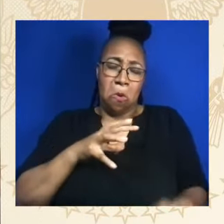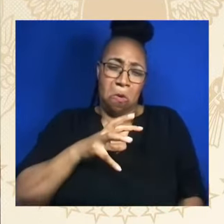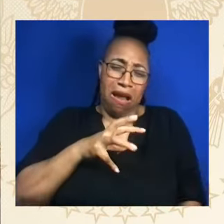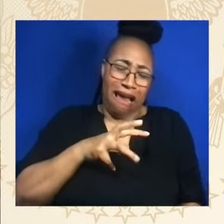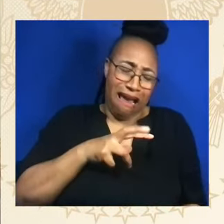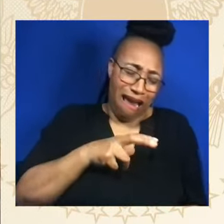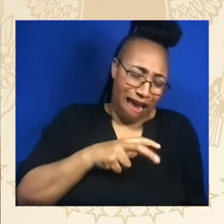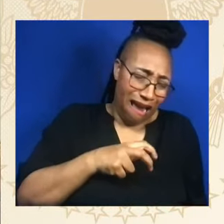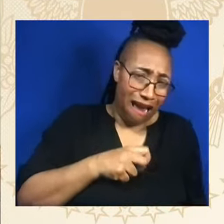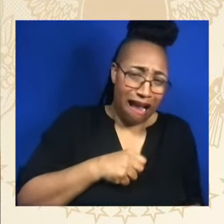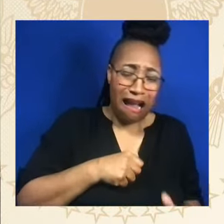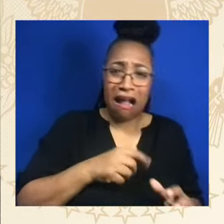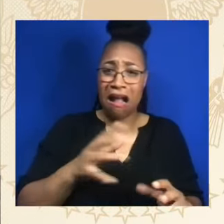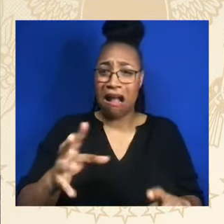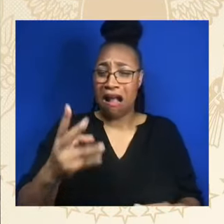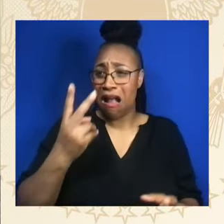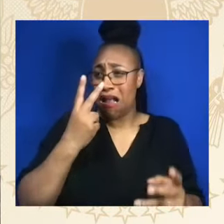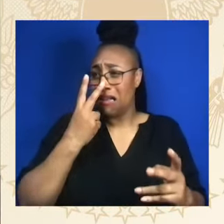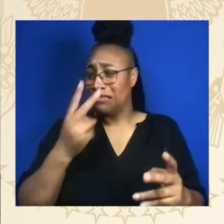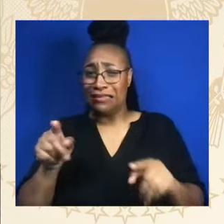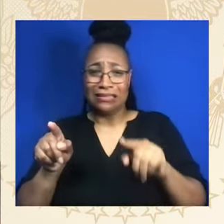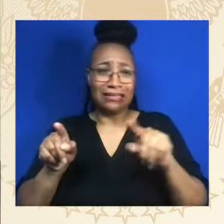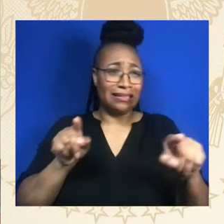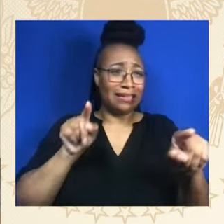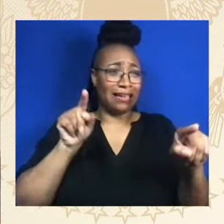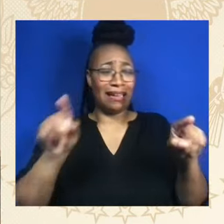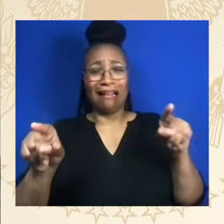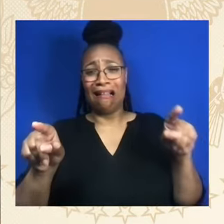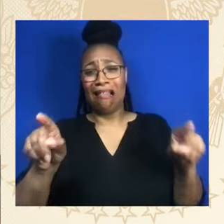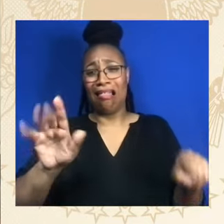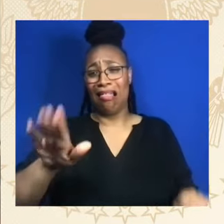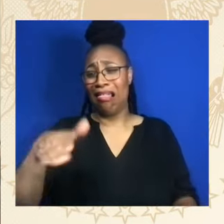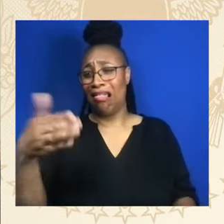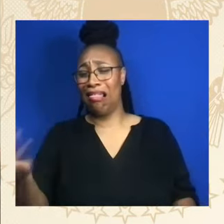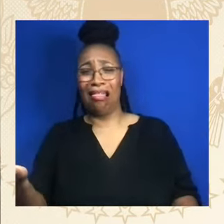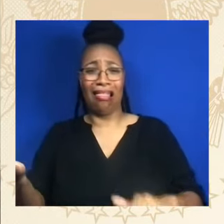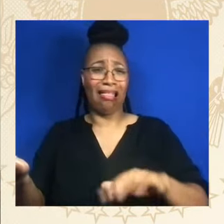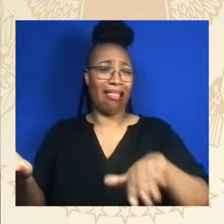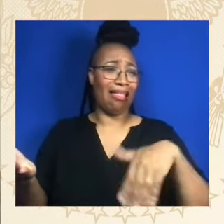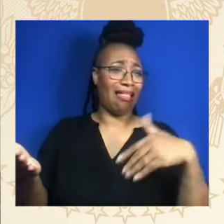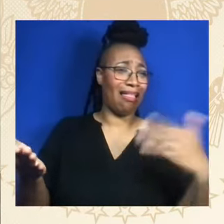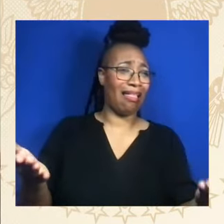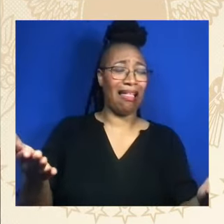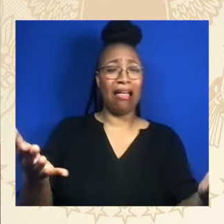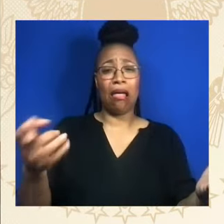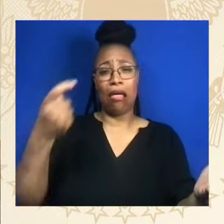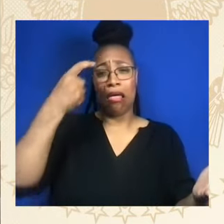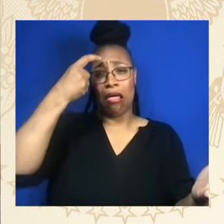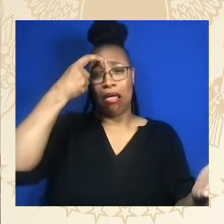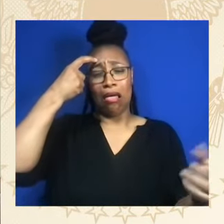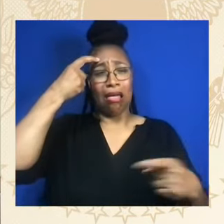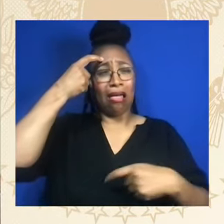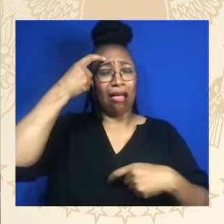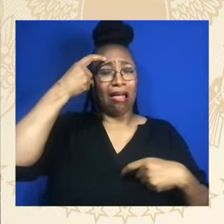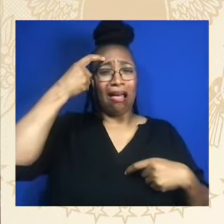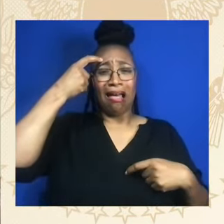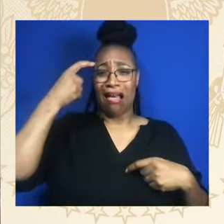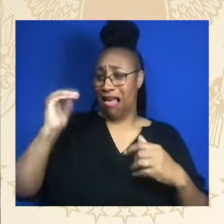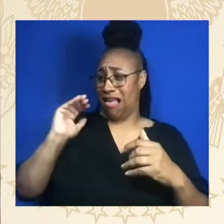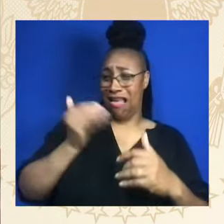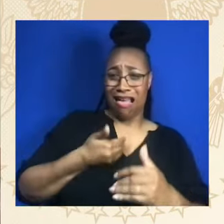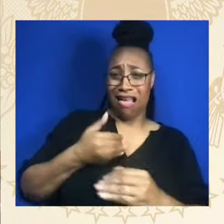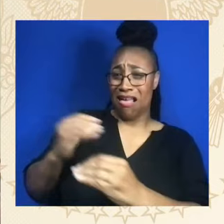Stony the road we trod, bitter the chance we cry Felt in the days when